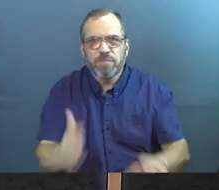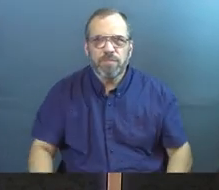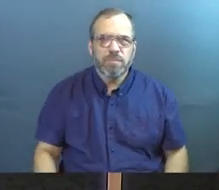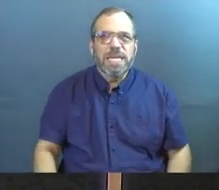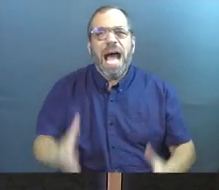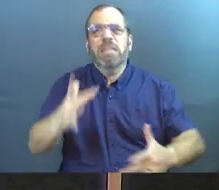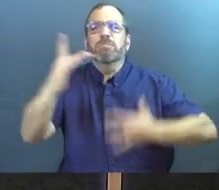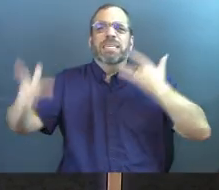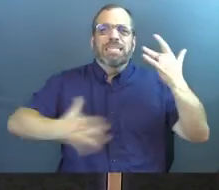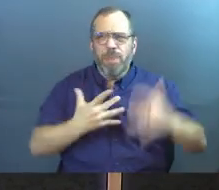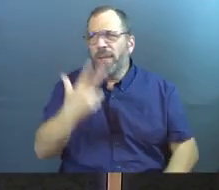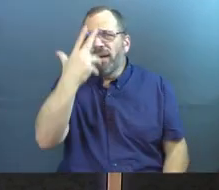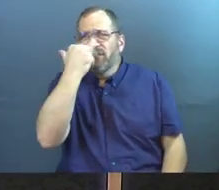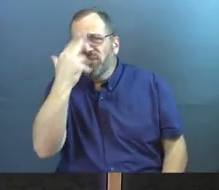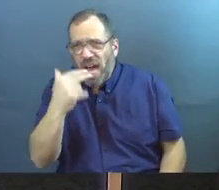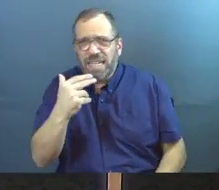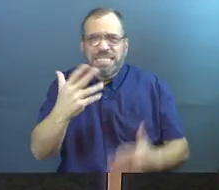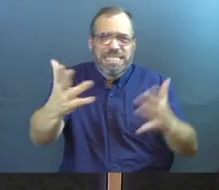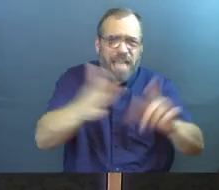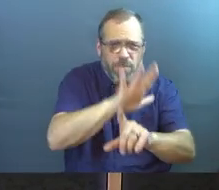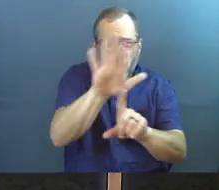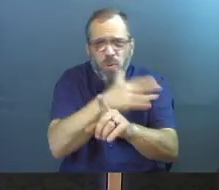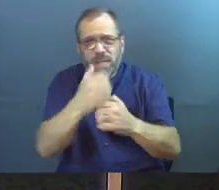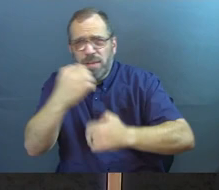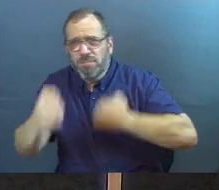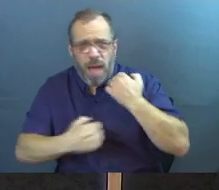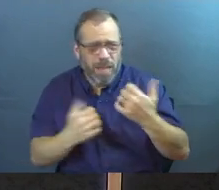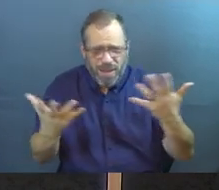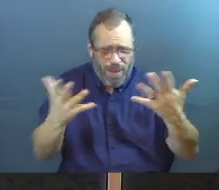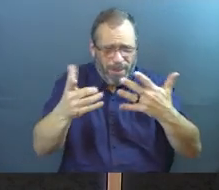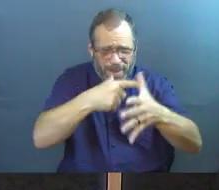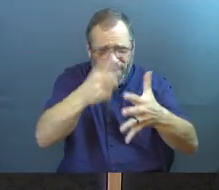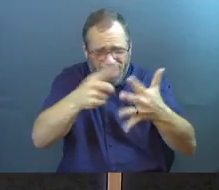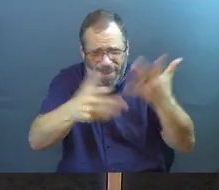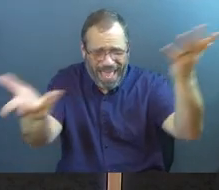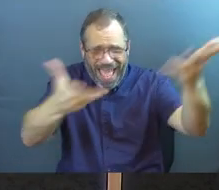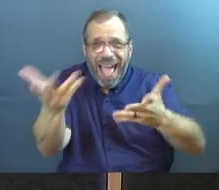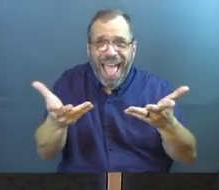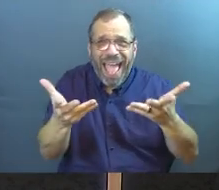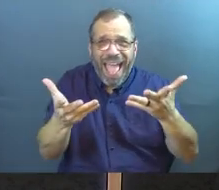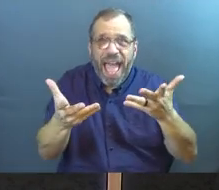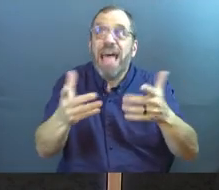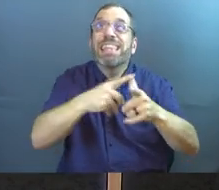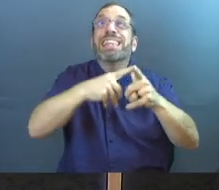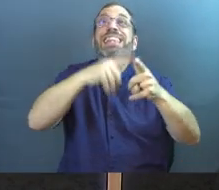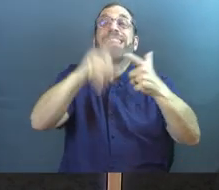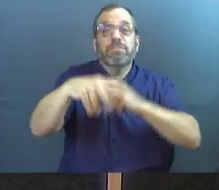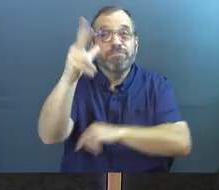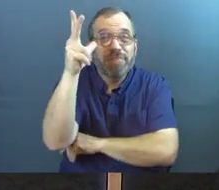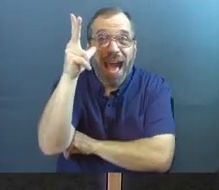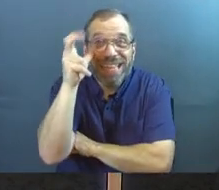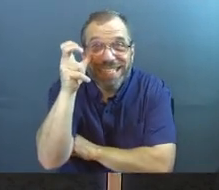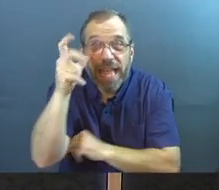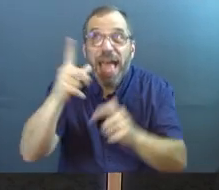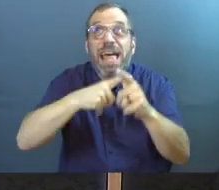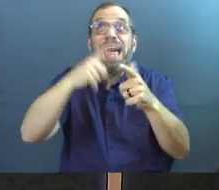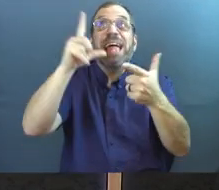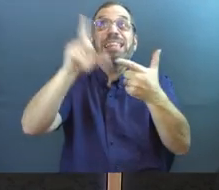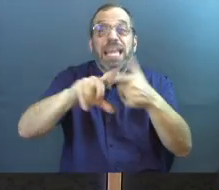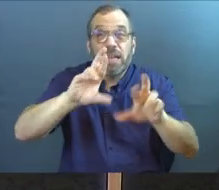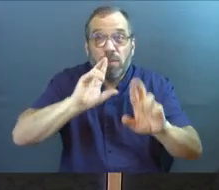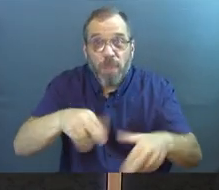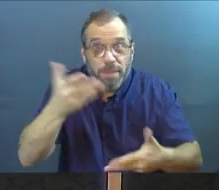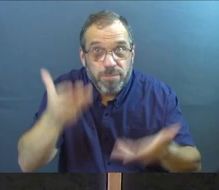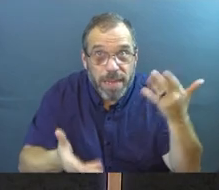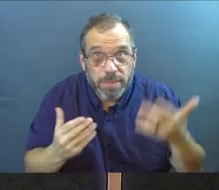I need him to be exciting. I need him to hook me with some emotion. Blah, blah, blah, blah. And then I'll listen. And then maybe I'll